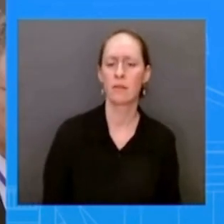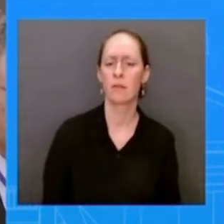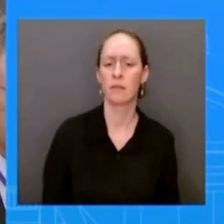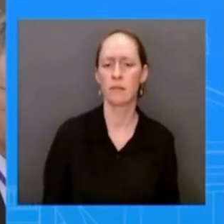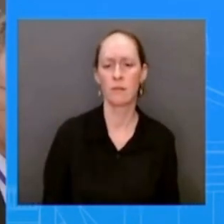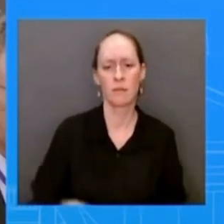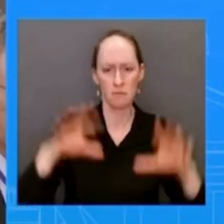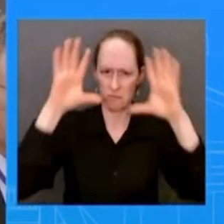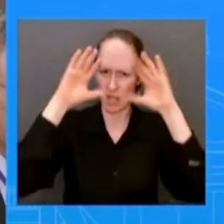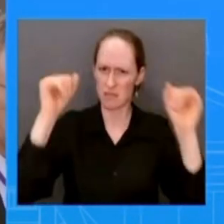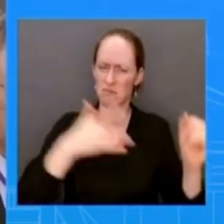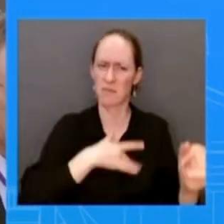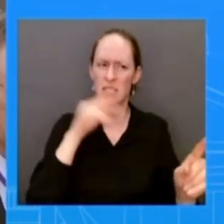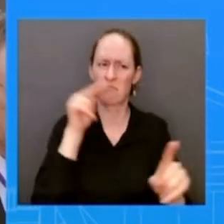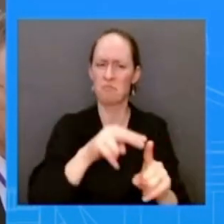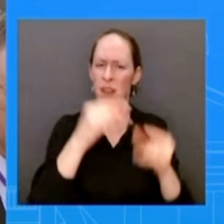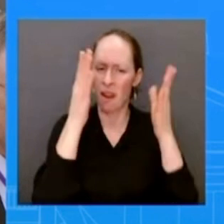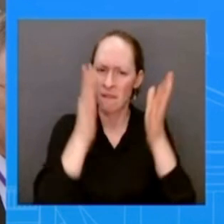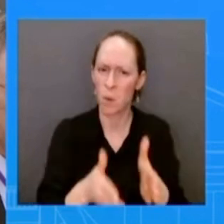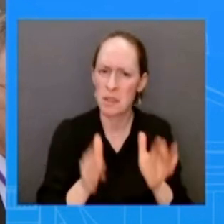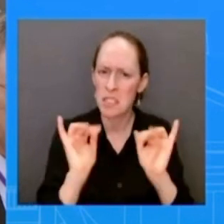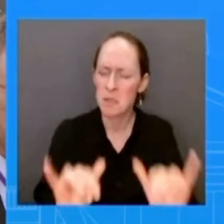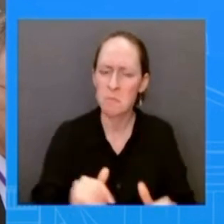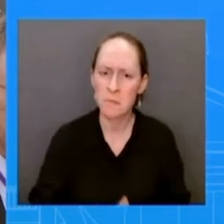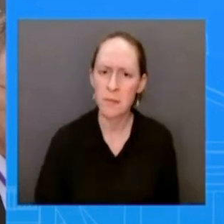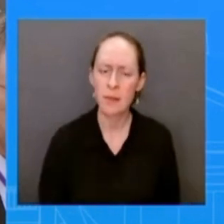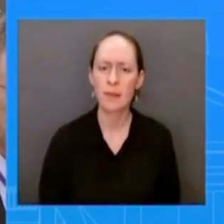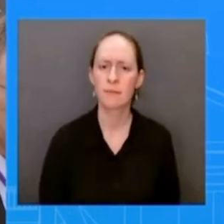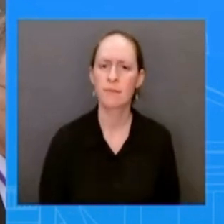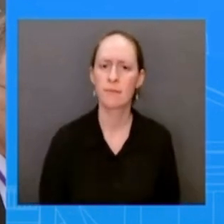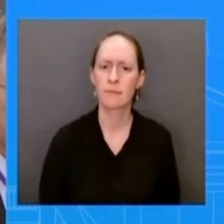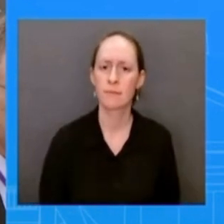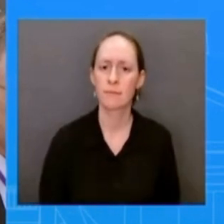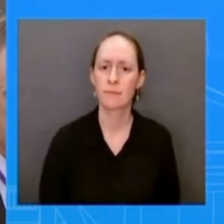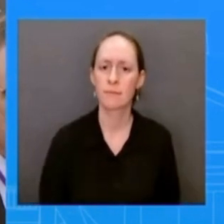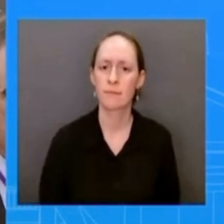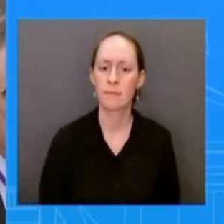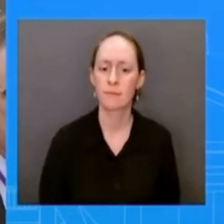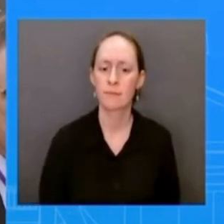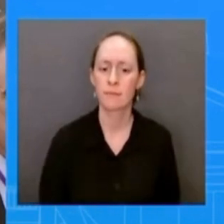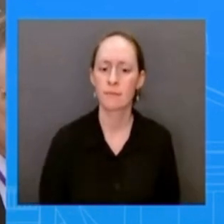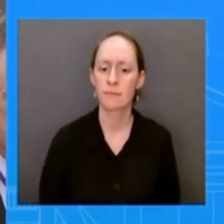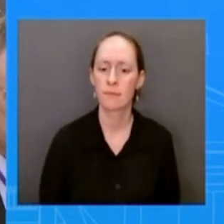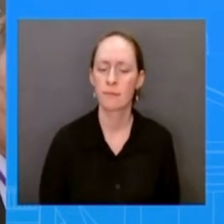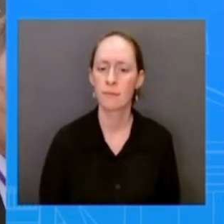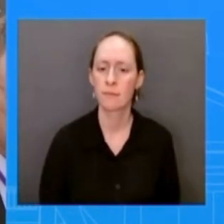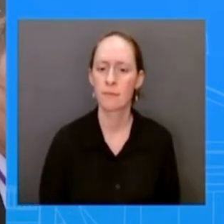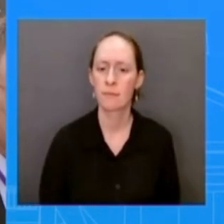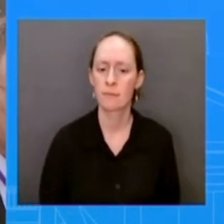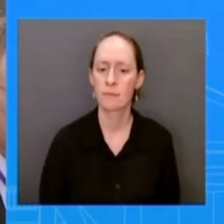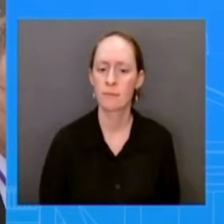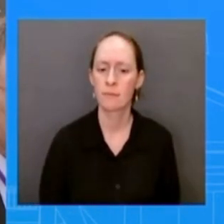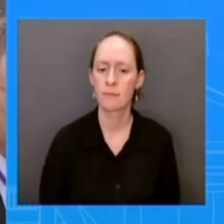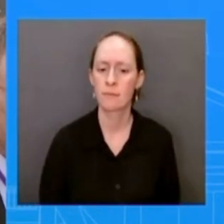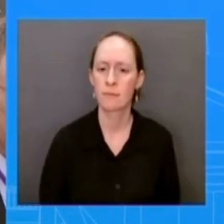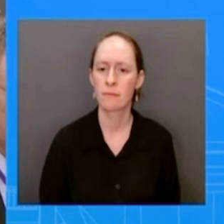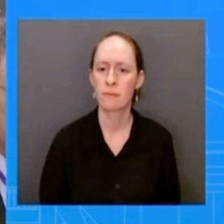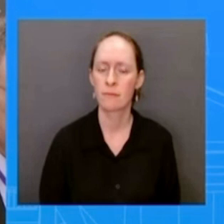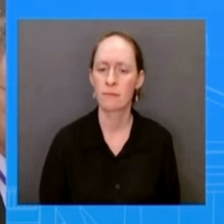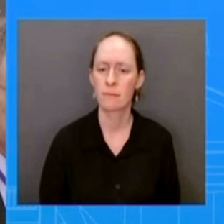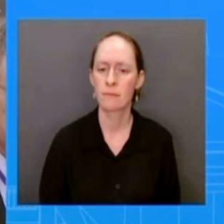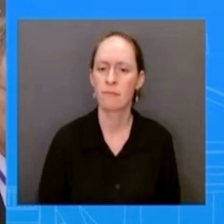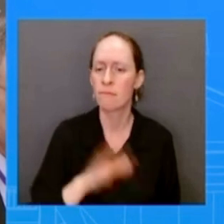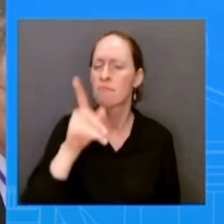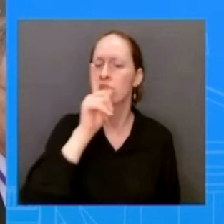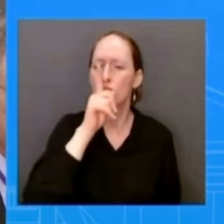the uh detaining migrant families at all or any rumors around that um but just given what we've seen from the white house